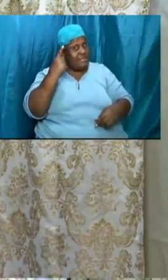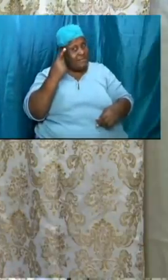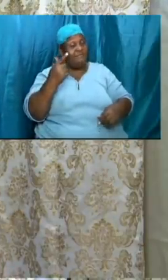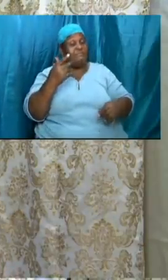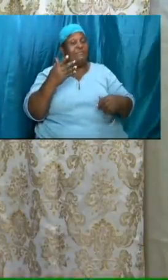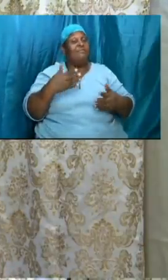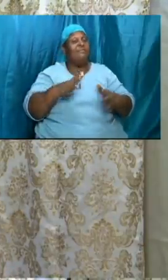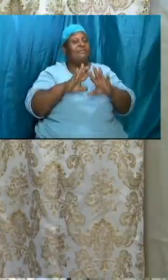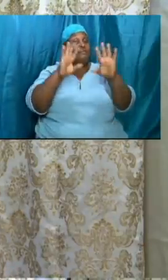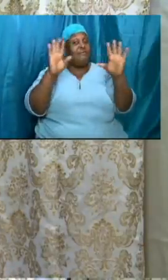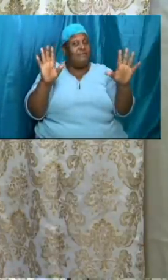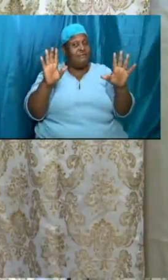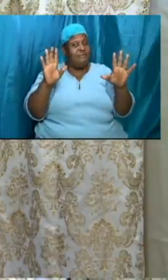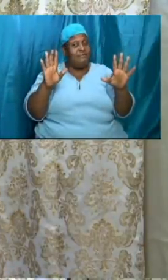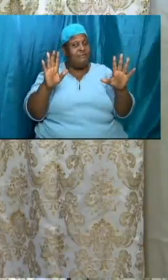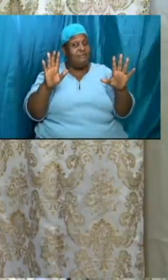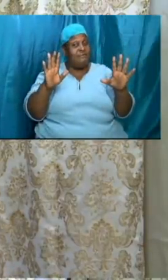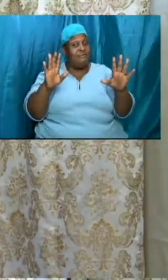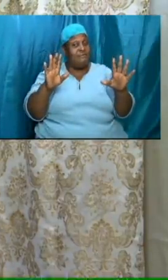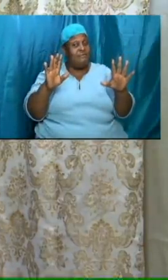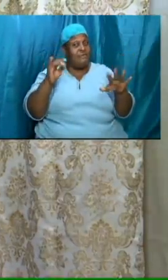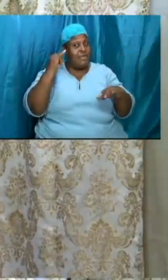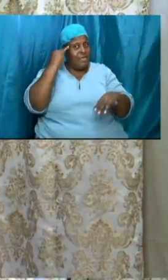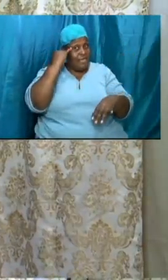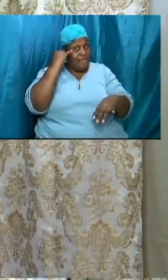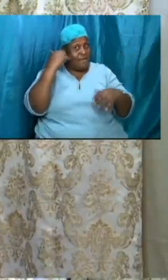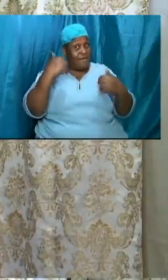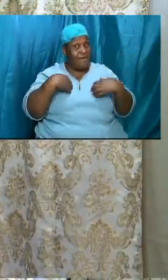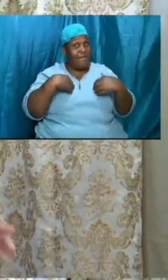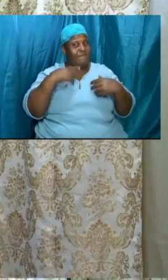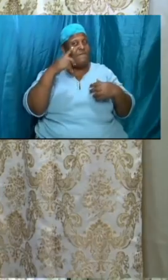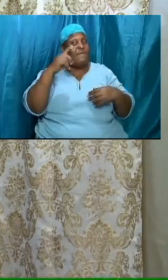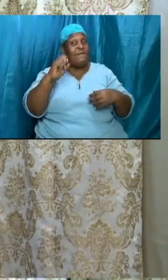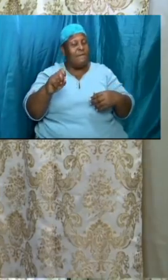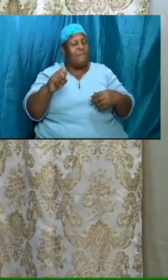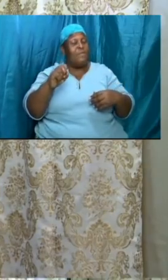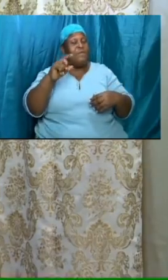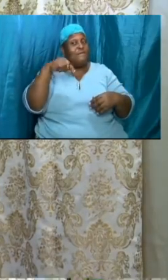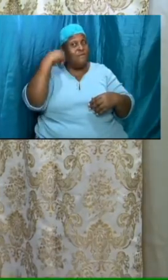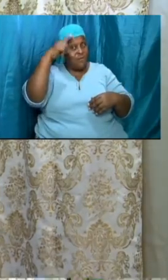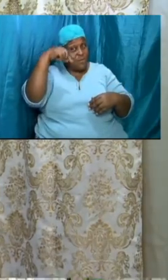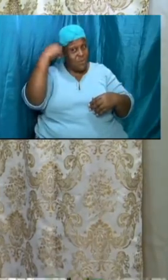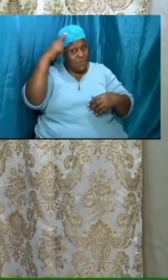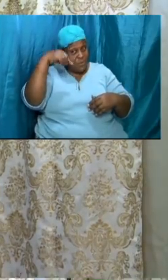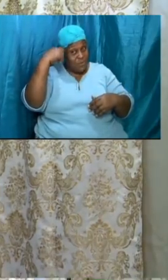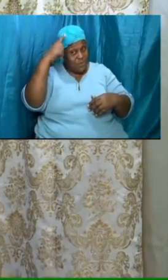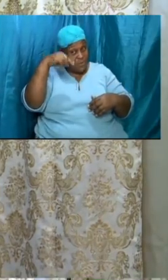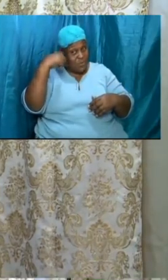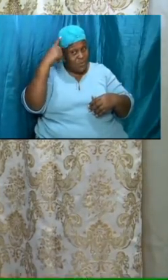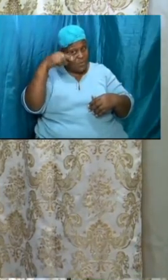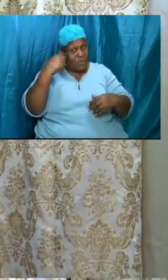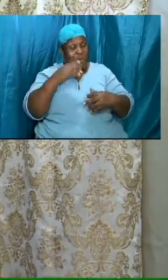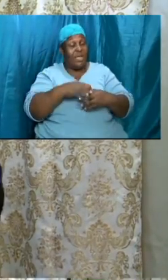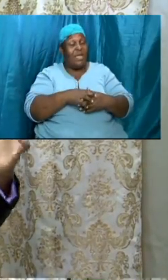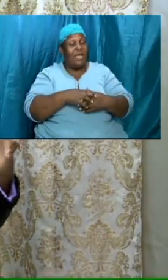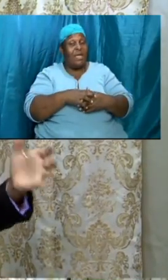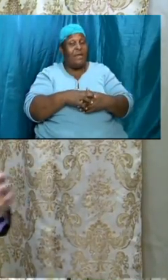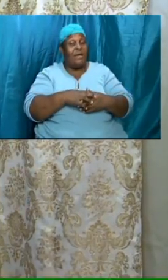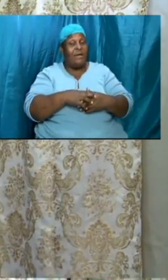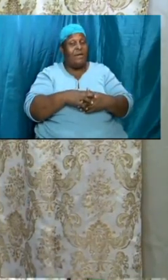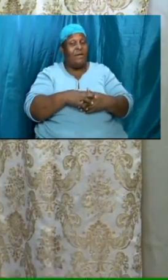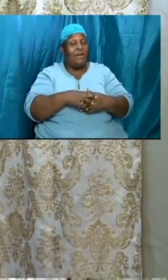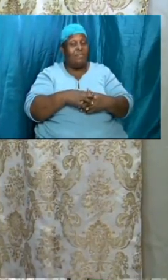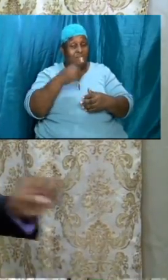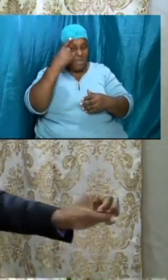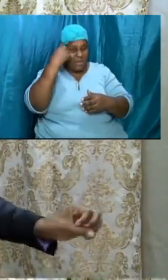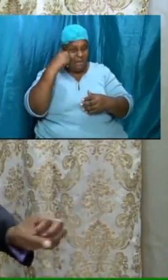are have been fooled and lulled into complacency because we believe that what we do